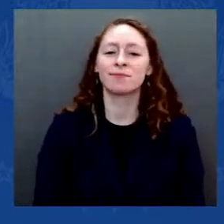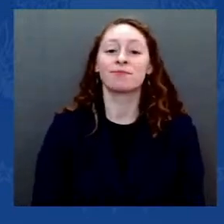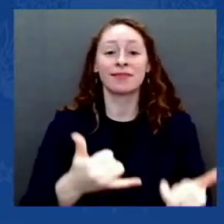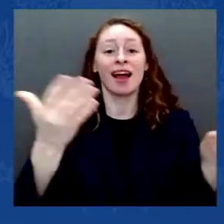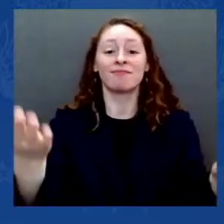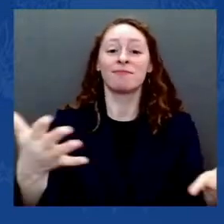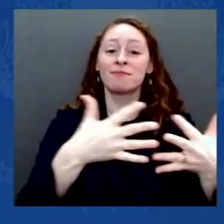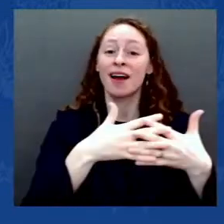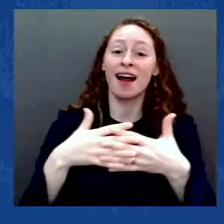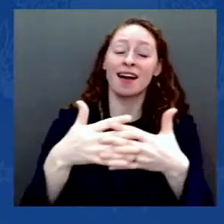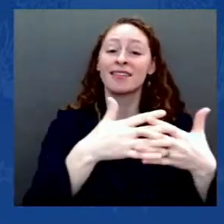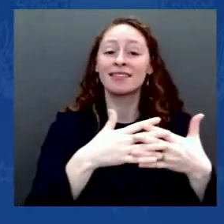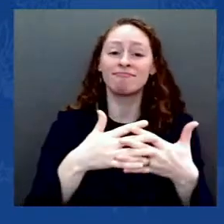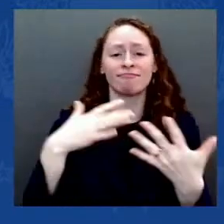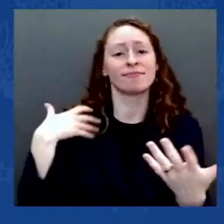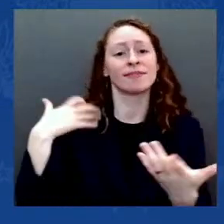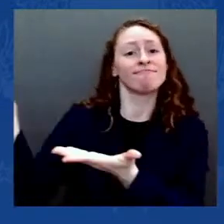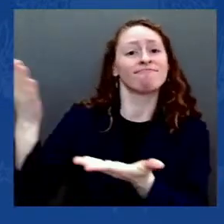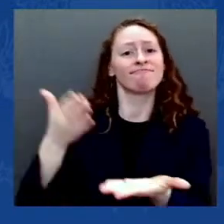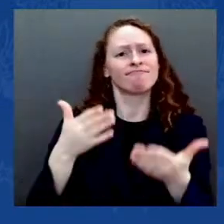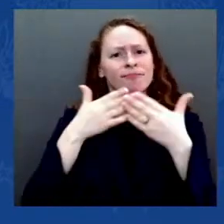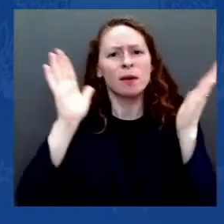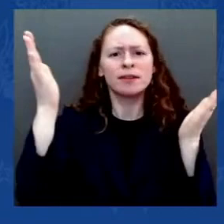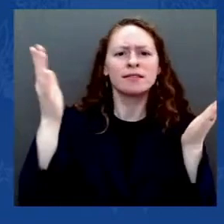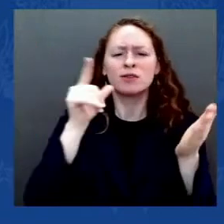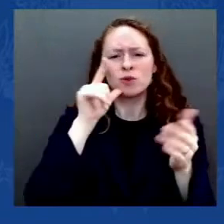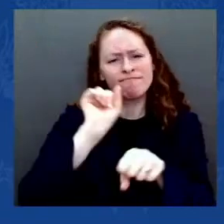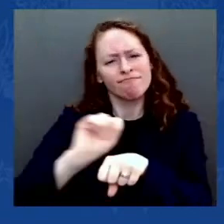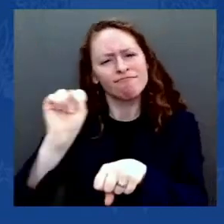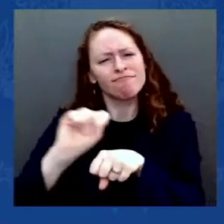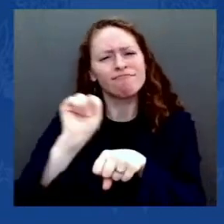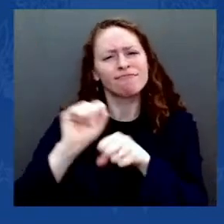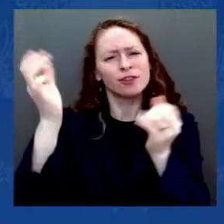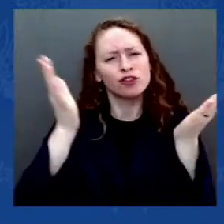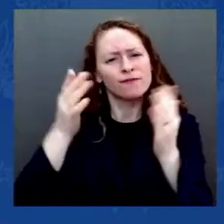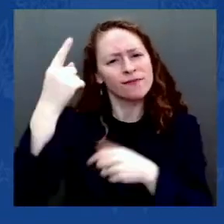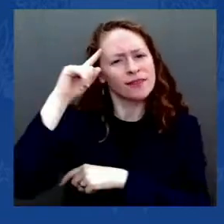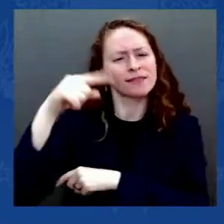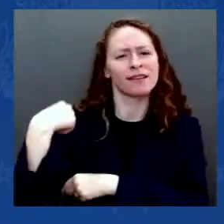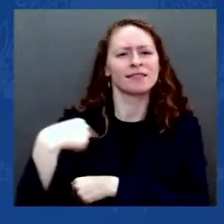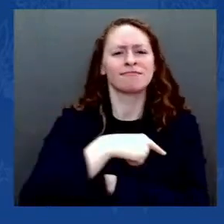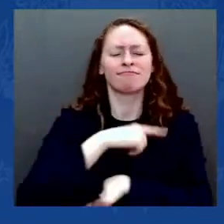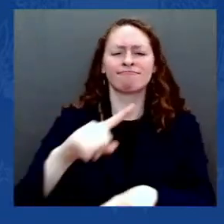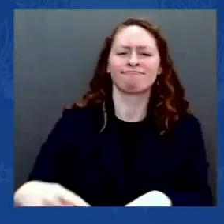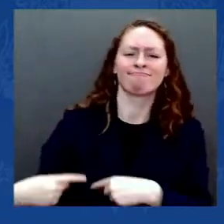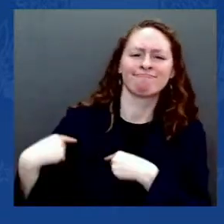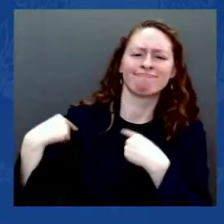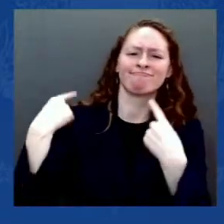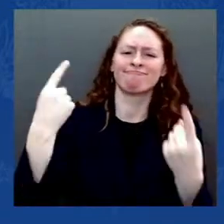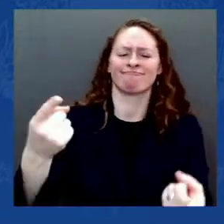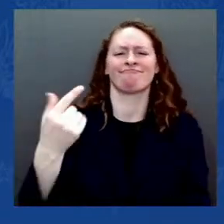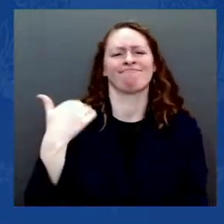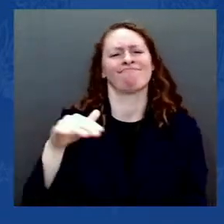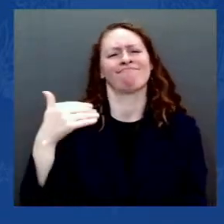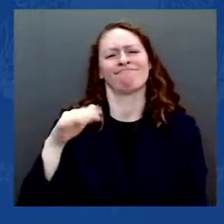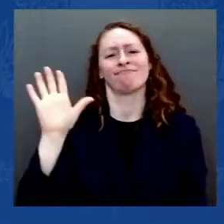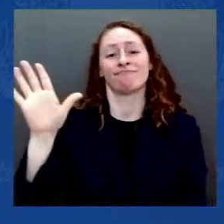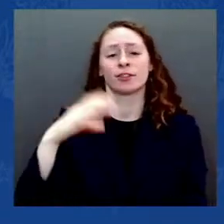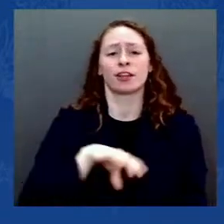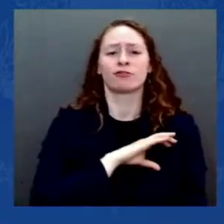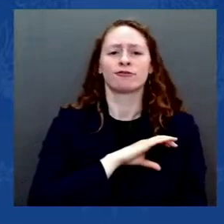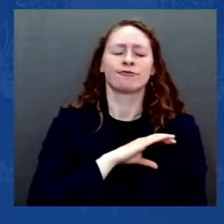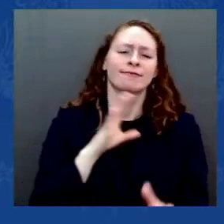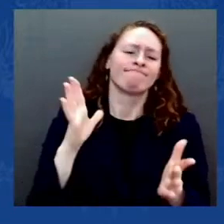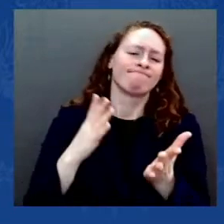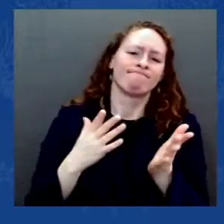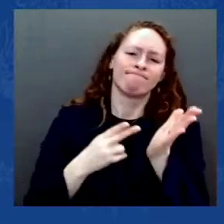fortitude to meet this moment. A leader whose life's work has been moving